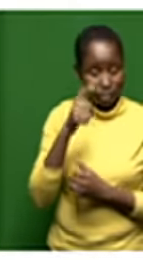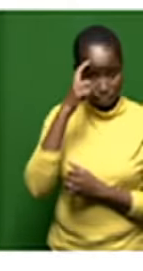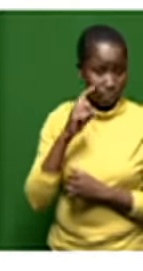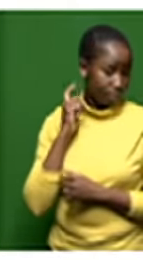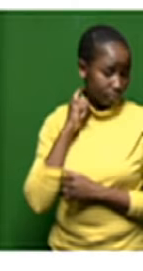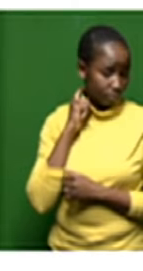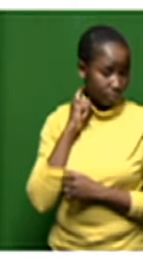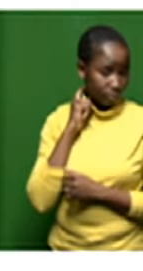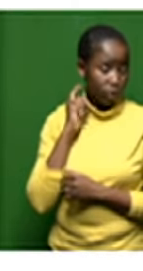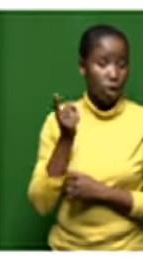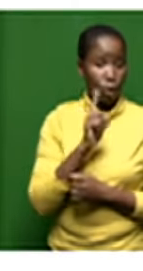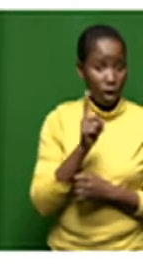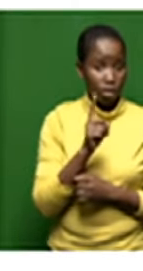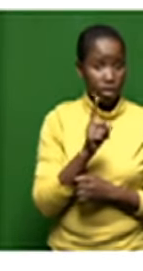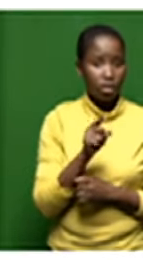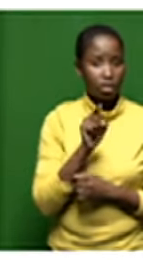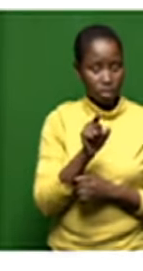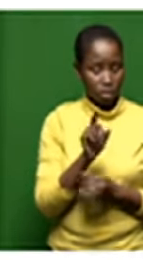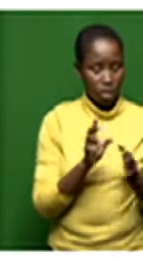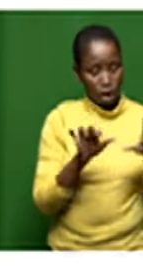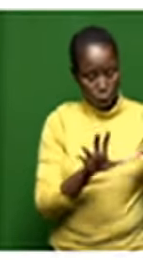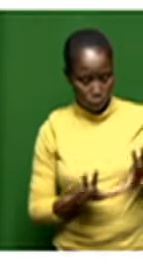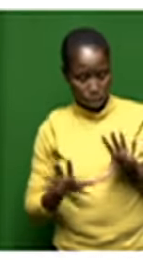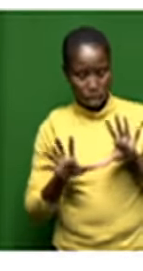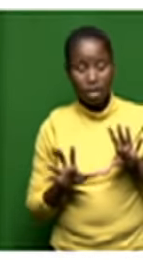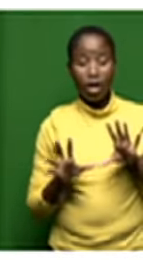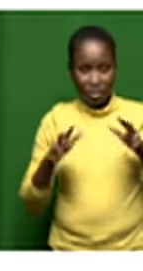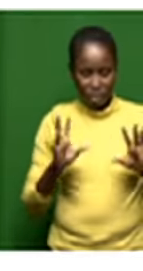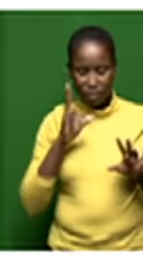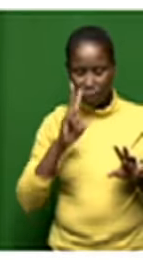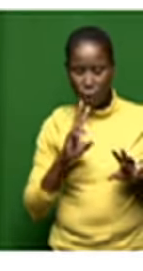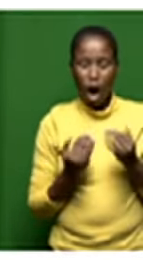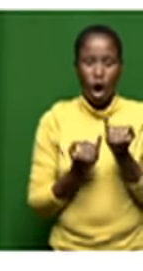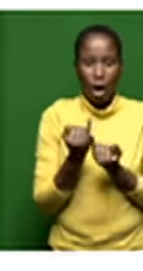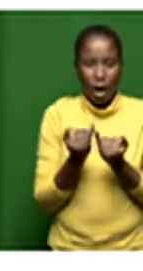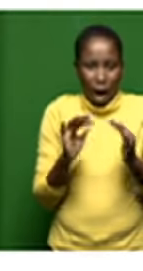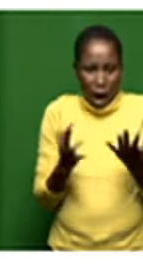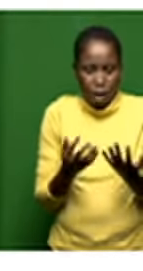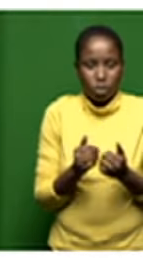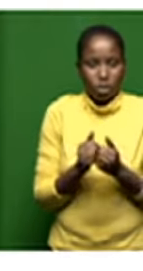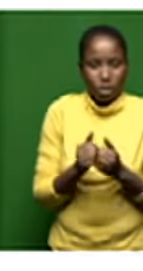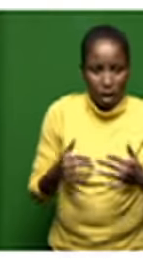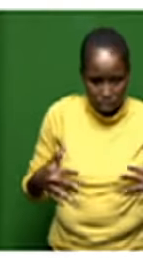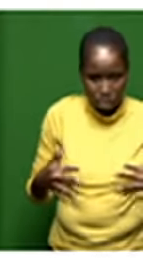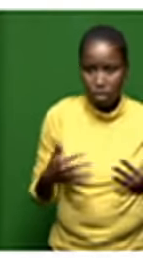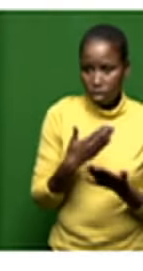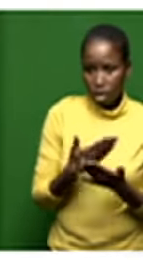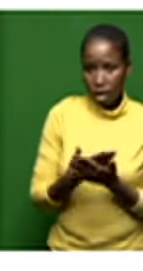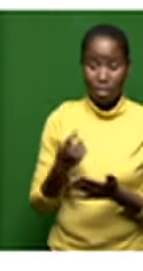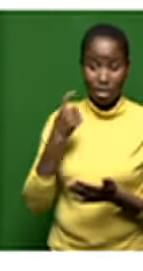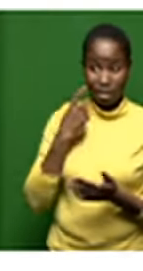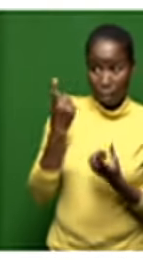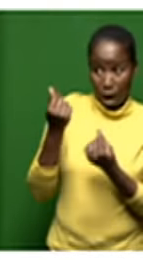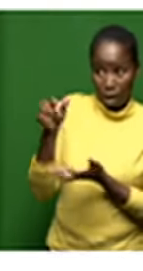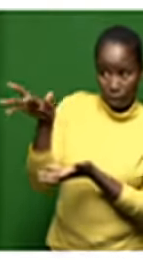the continent we have looked at the competition domestically to ensure that we don't start with the roots that will bleed cash into the business